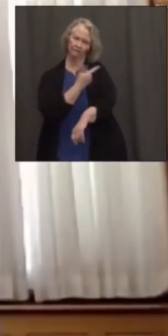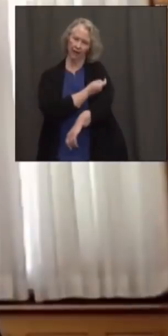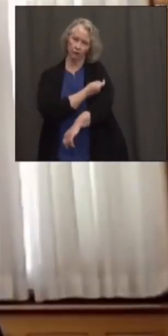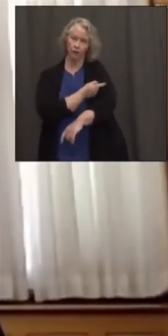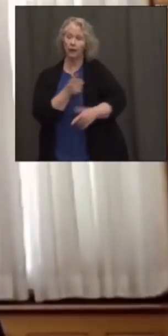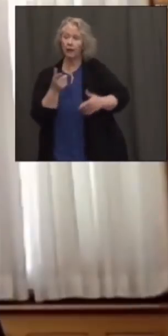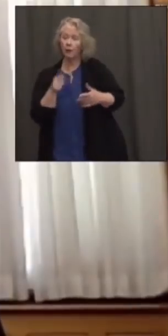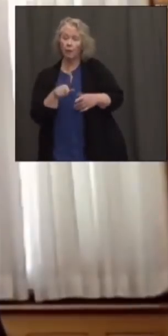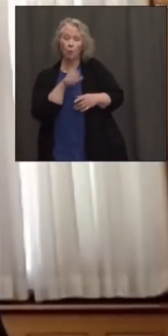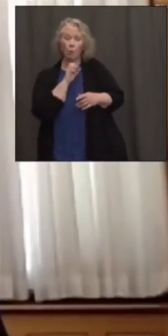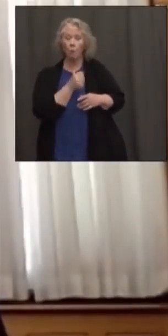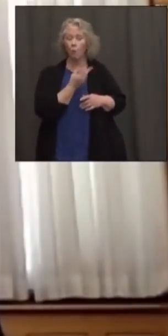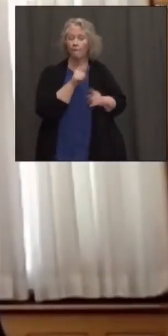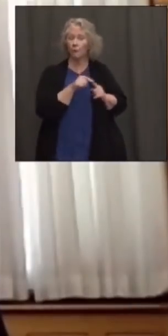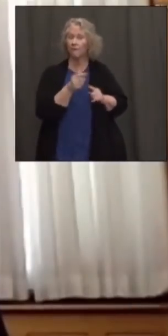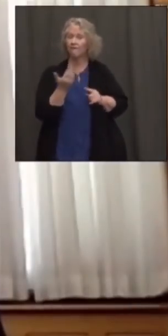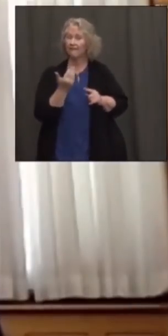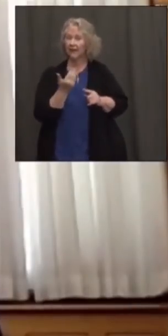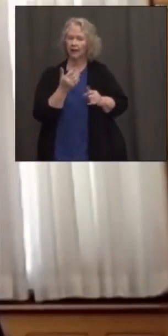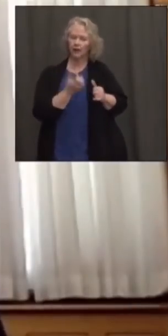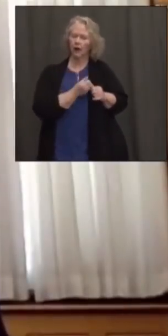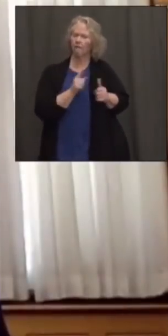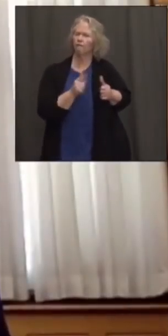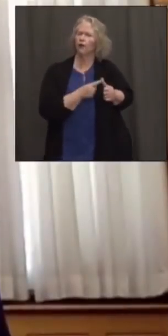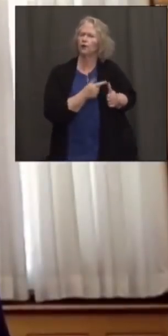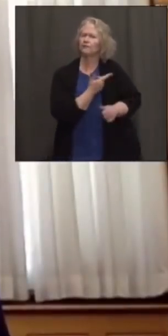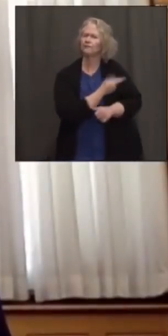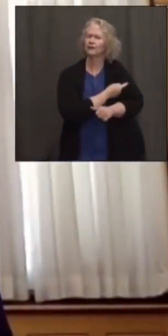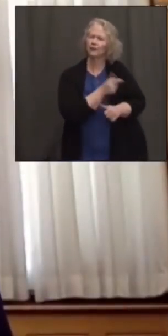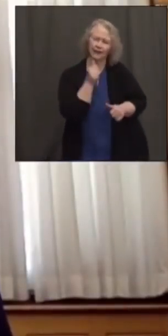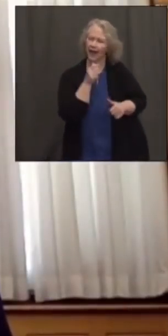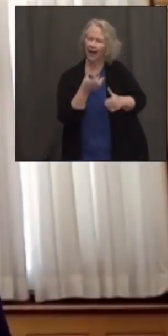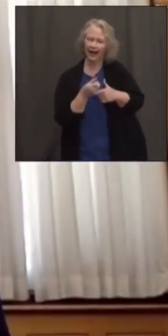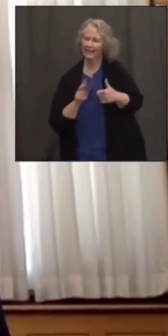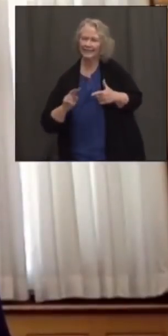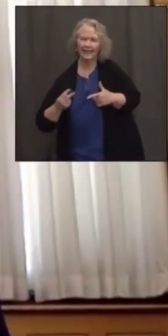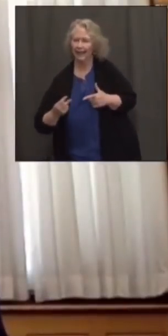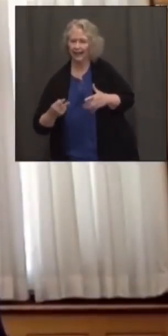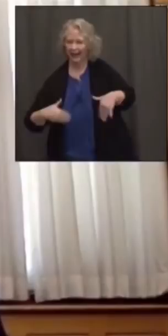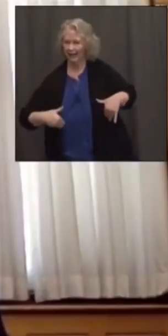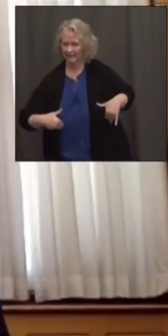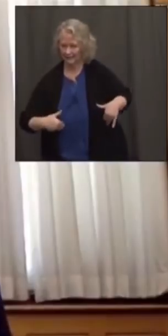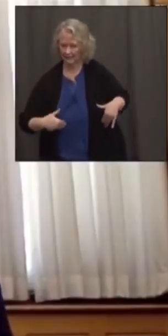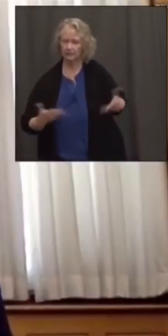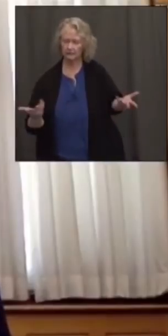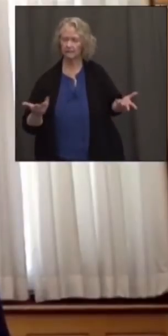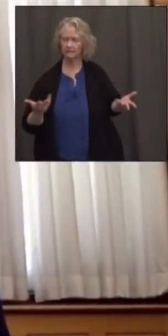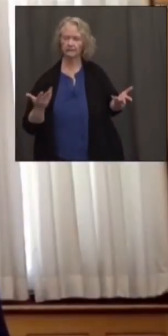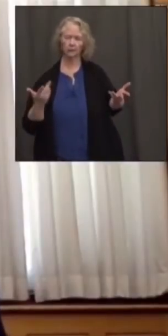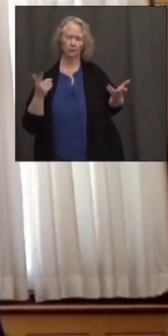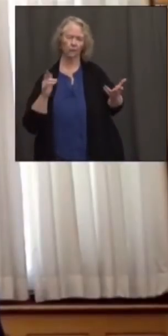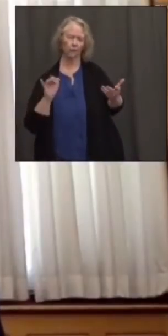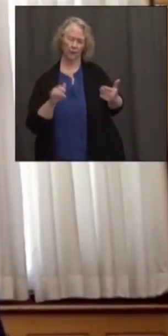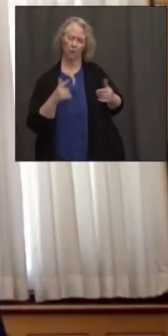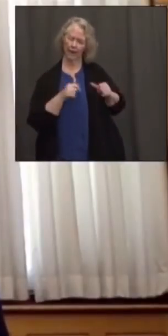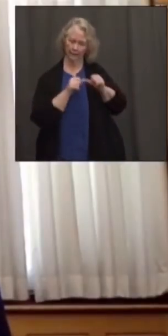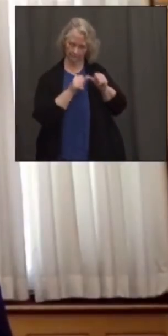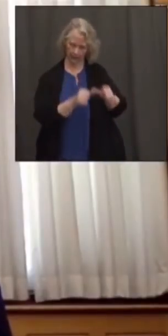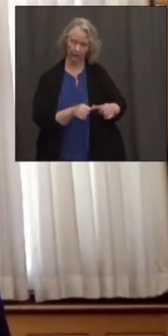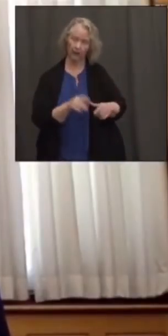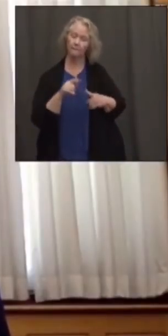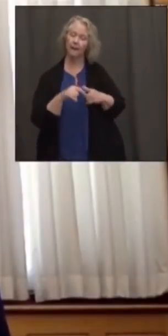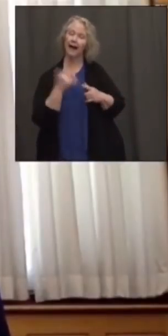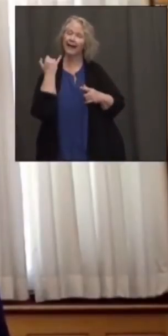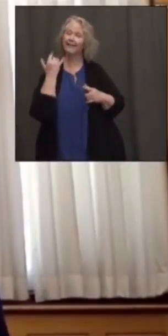right now, they're not going to be fully vaccinated with that second dose, then the subsequent two weeks until the school year is over. So we're going to keep that going. With regards to